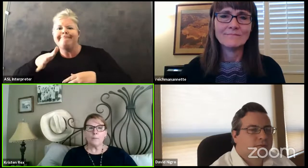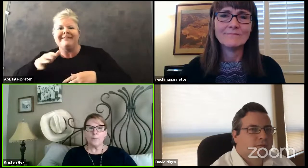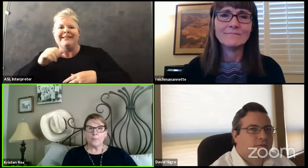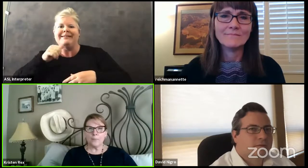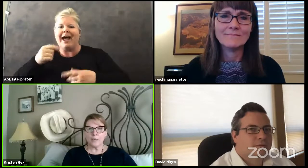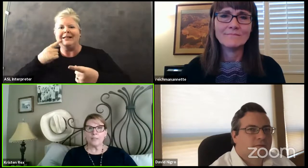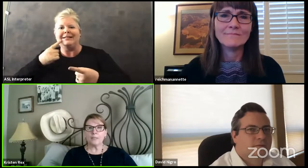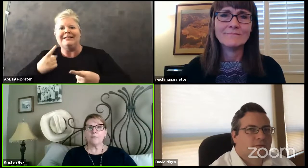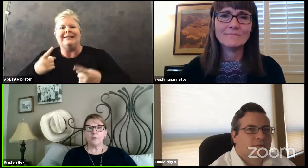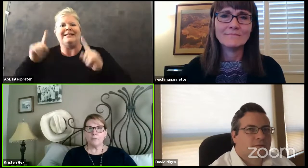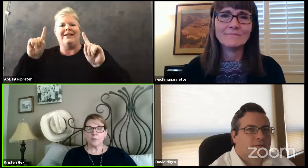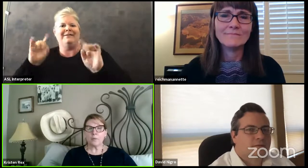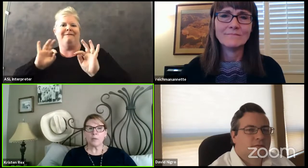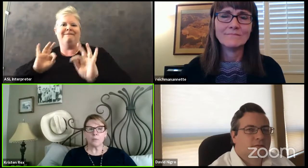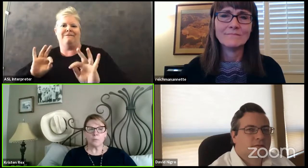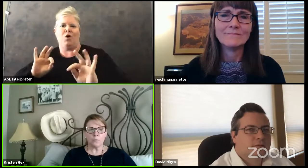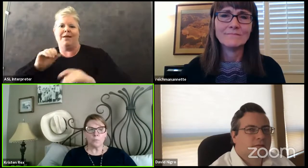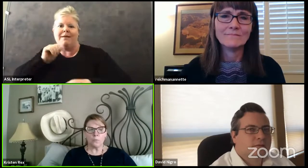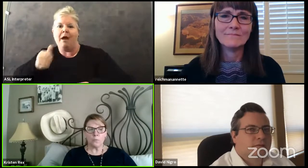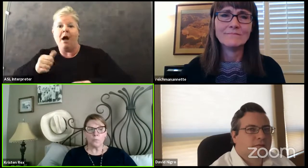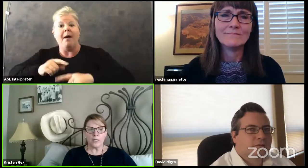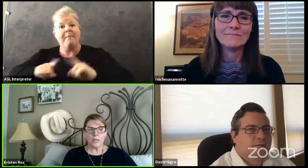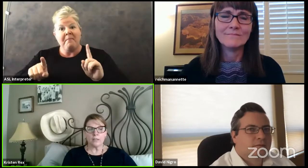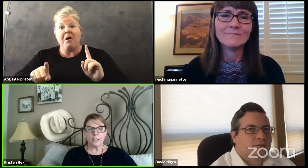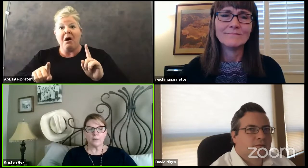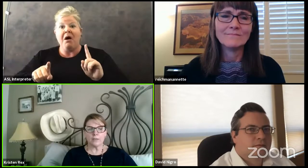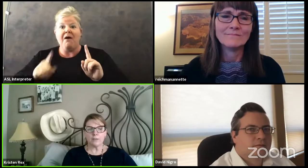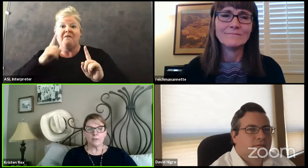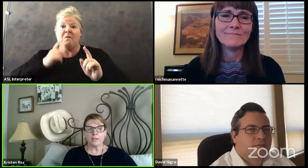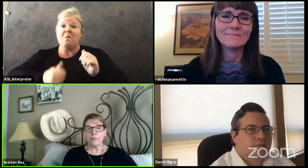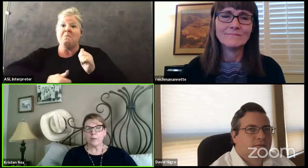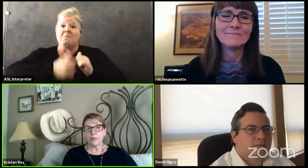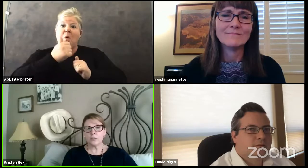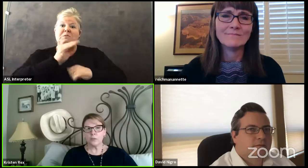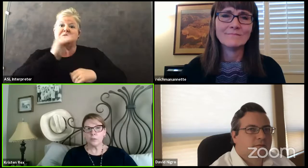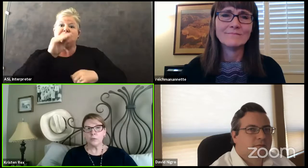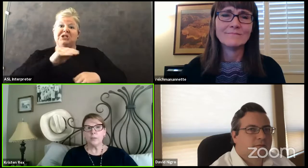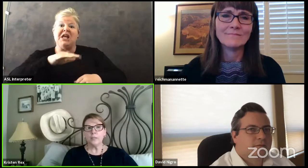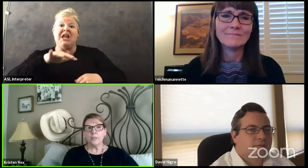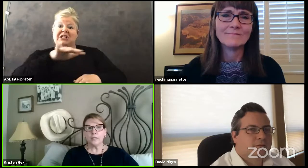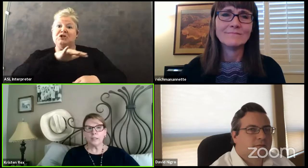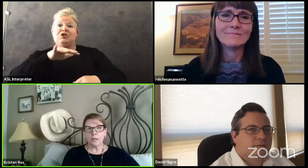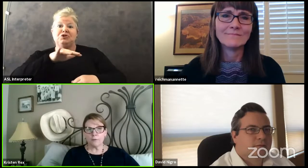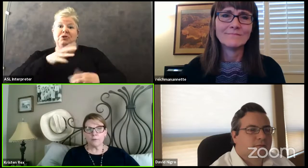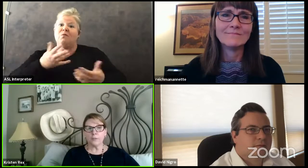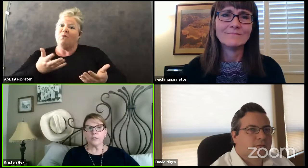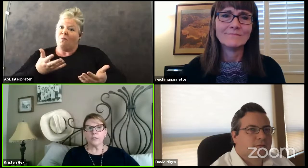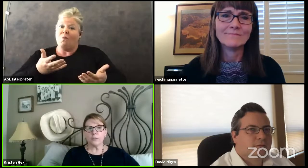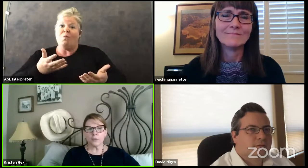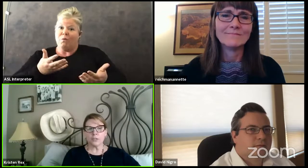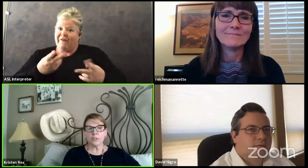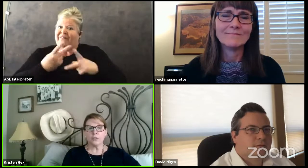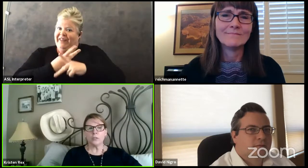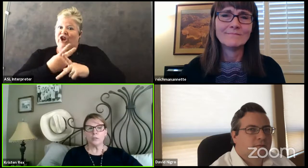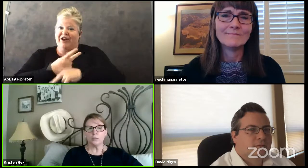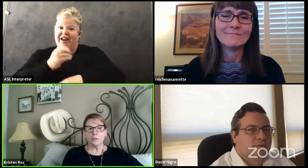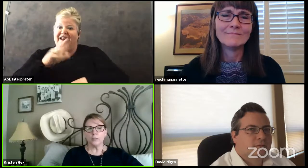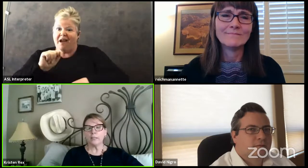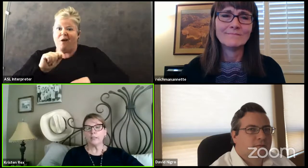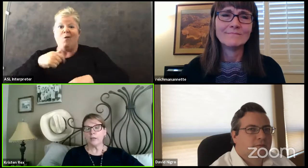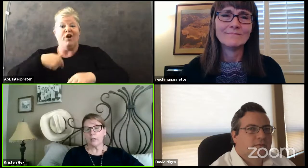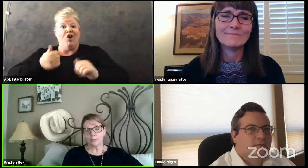but for the most part, we are definitely finding ways to offer instructional